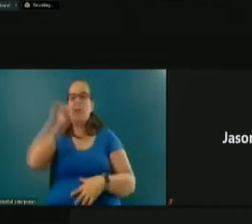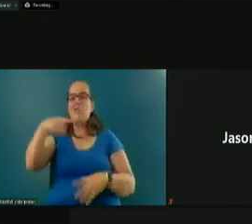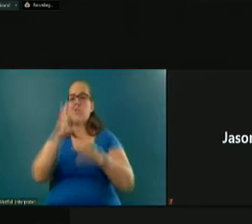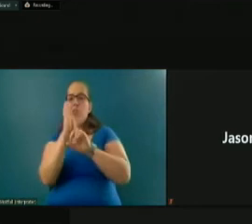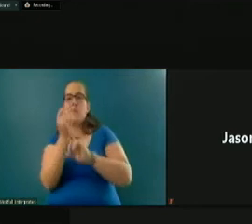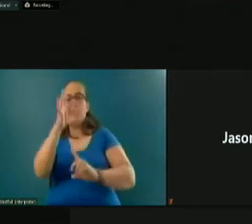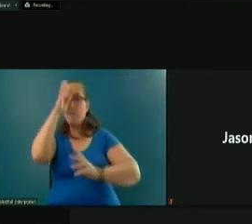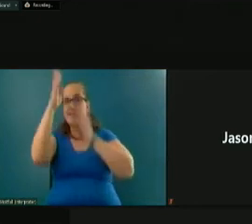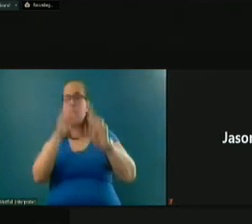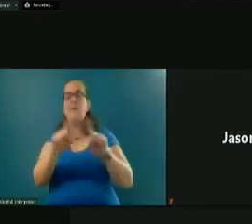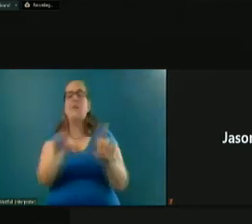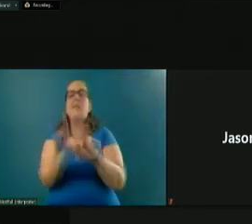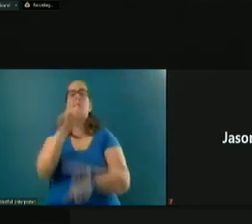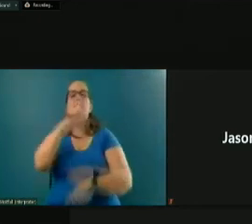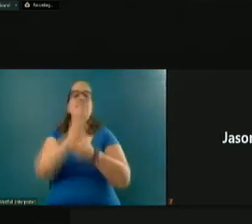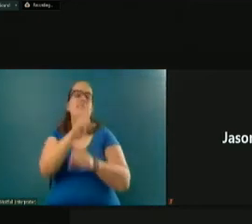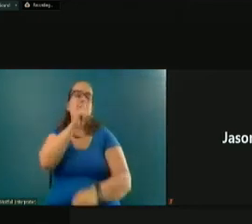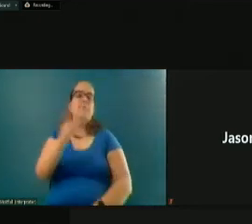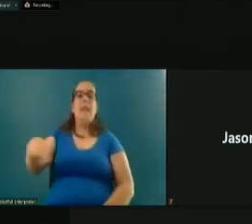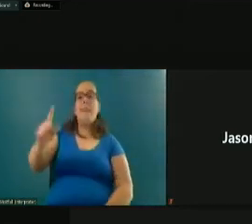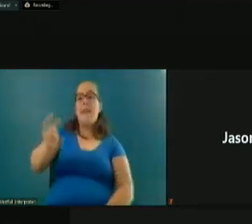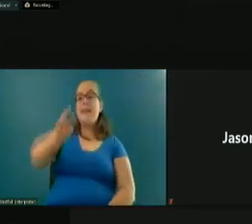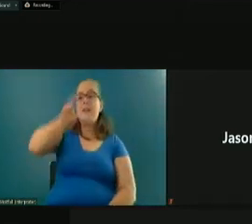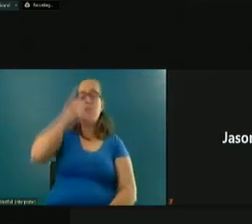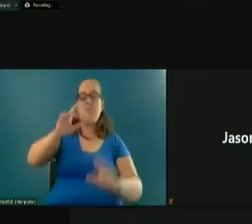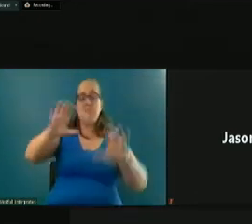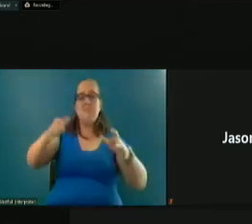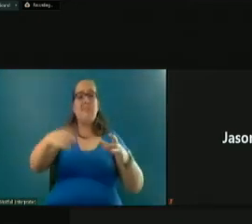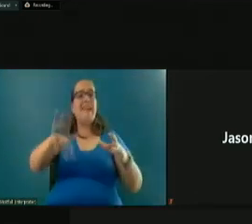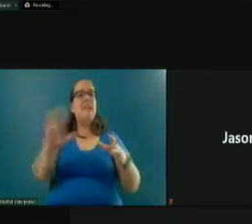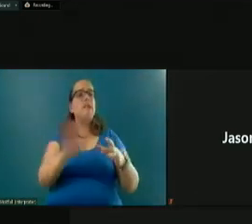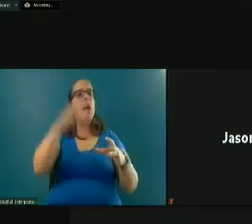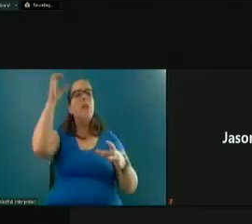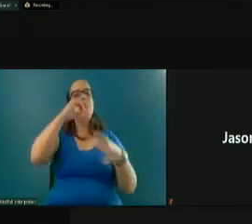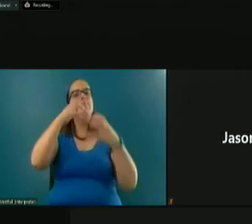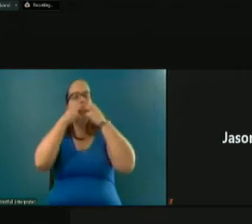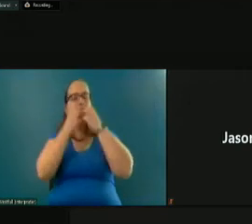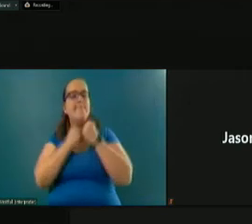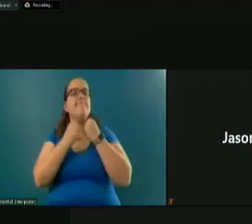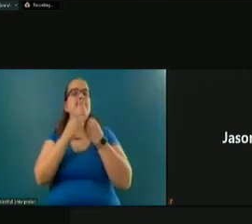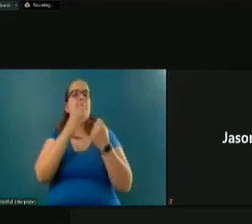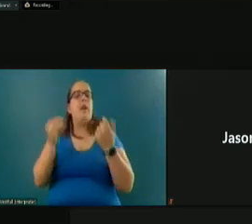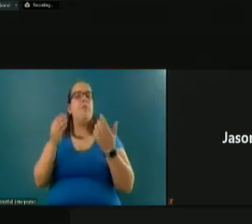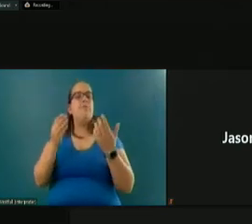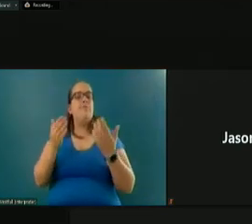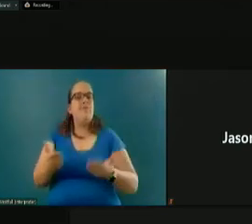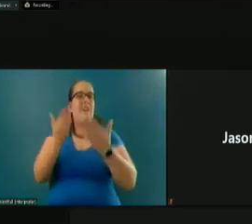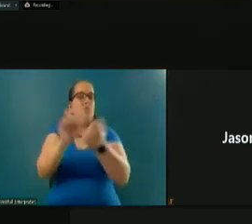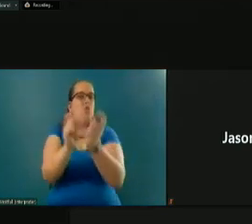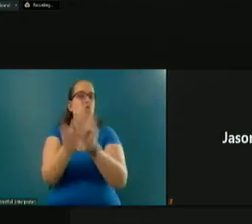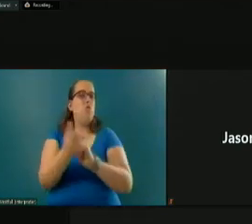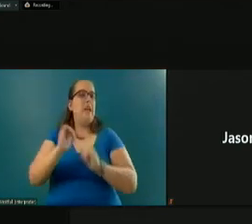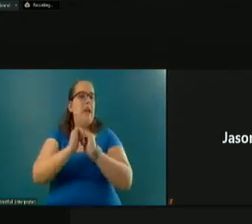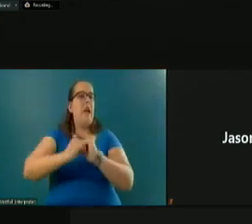also really making sure that they understand that their opinions are valued and suggesting changes to how we